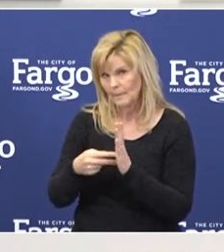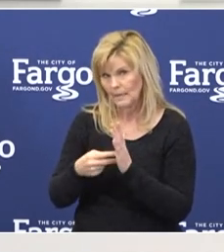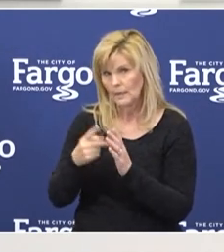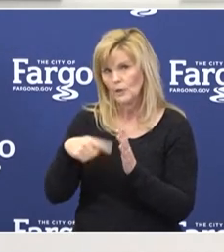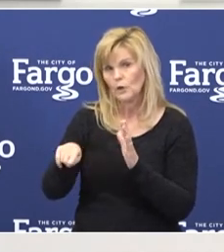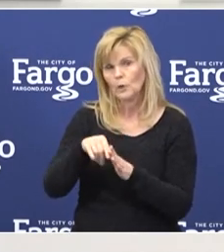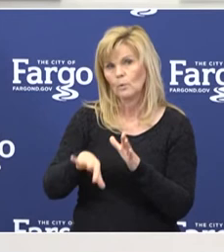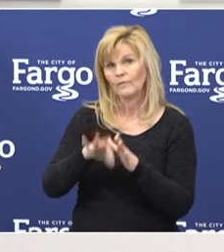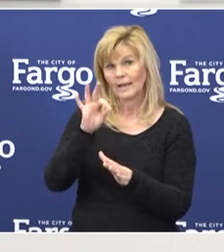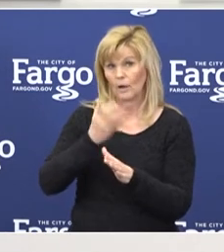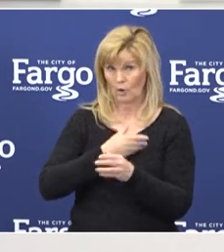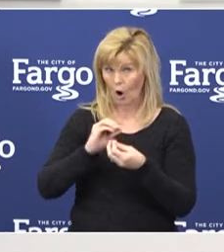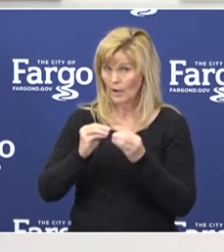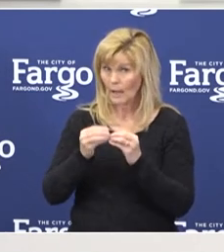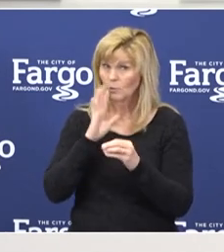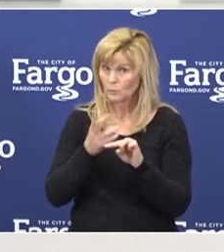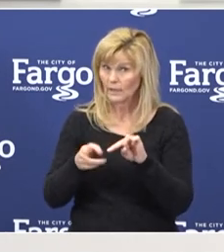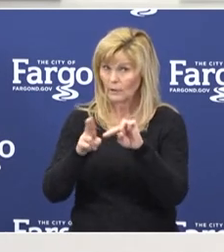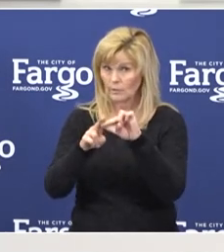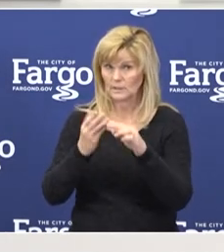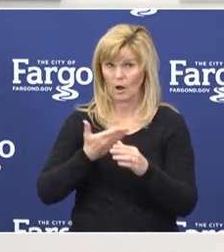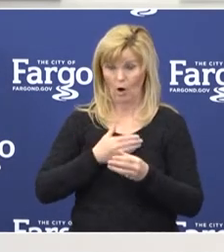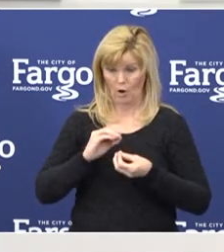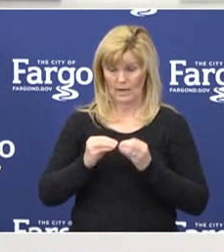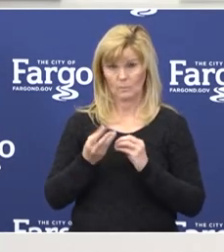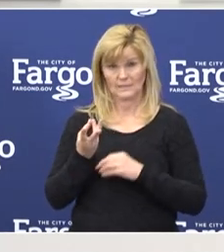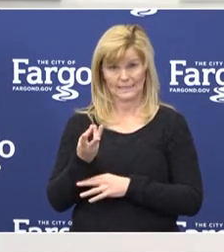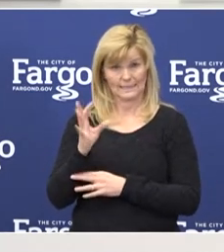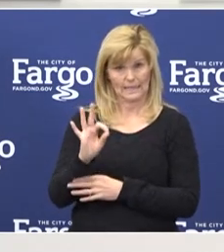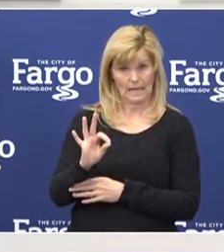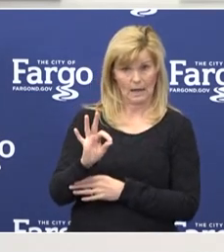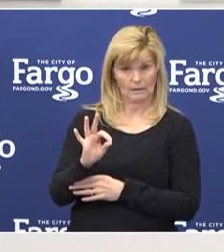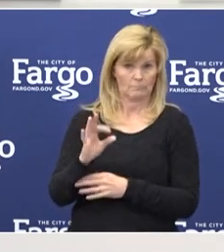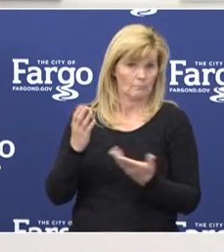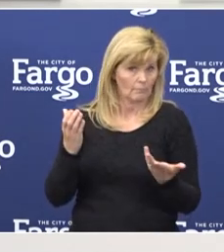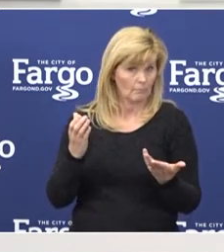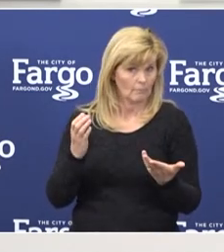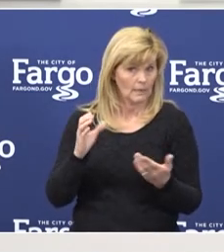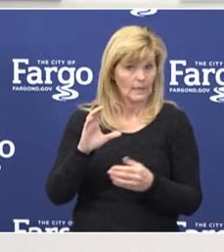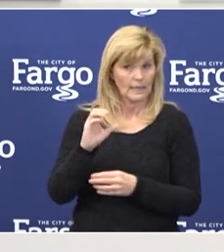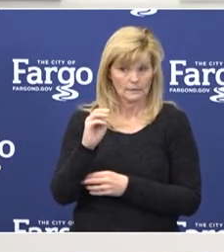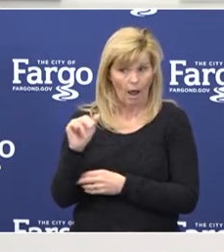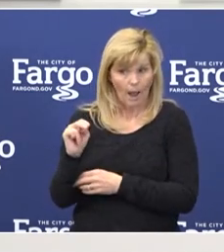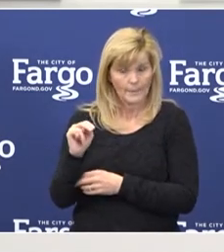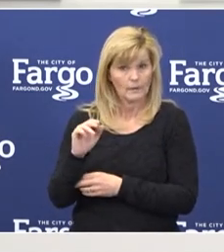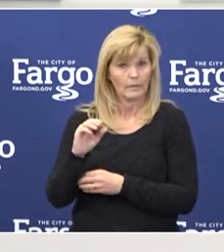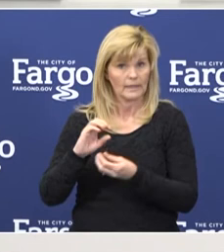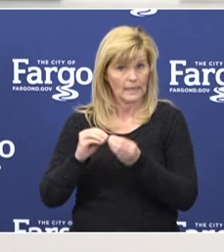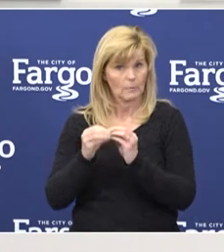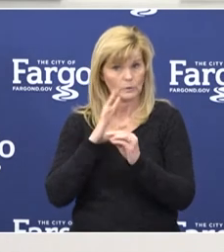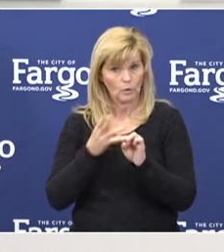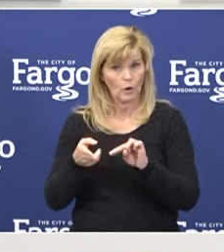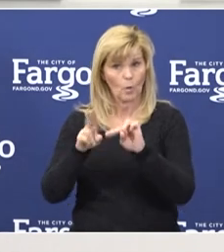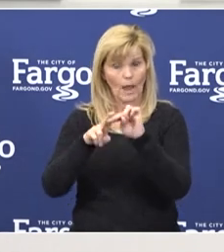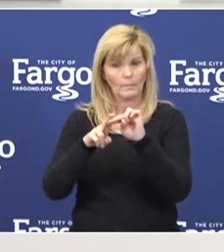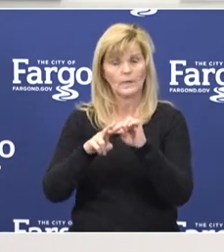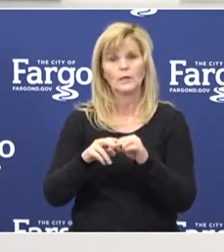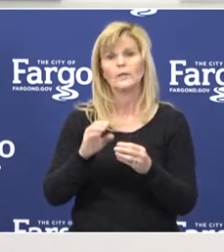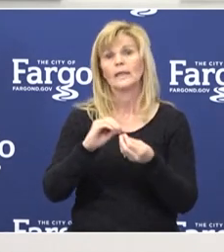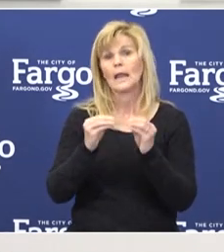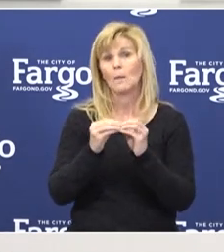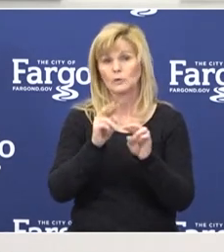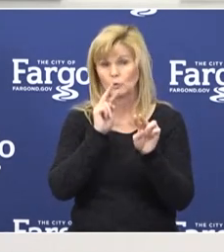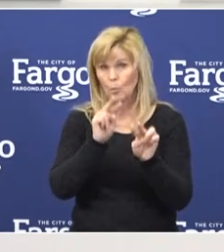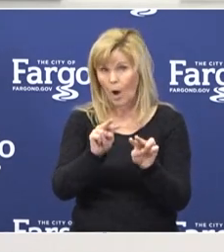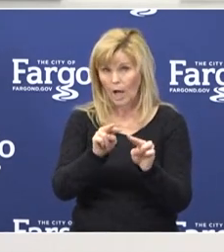is our count's going to go up. Our count today is 69. It's not going to be uncommon that you're going to see counts go up. But the two figures you really want to watch